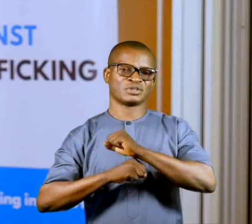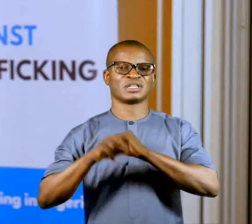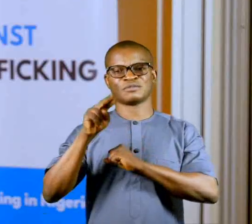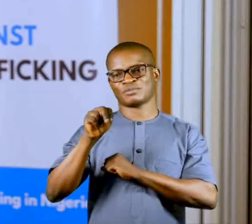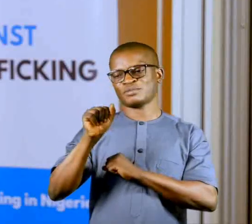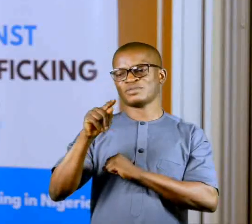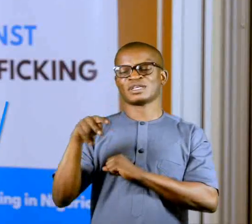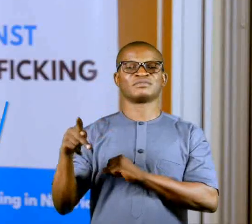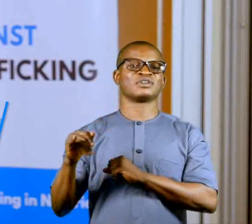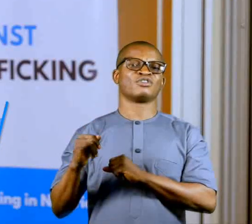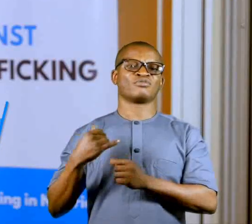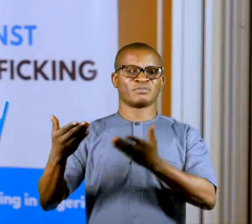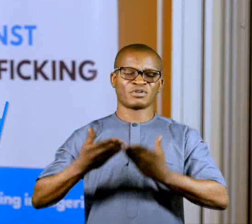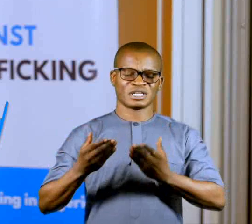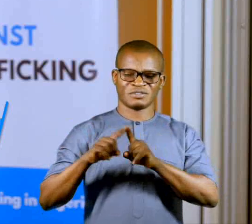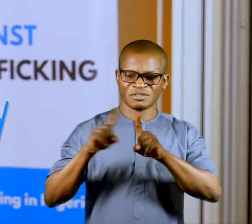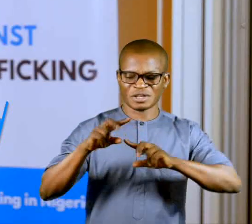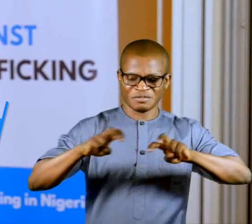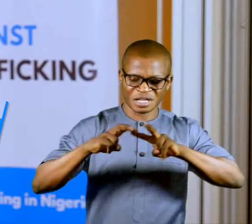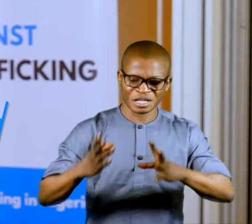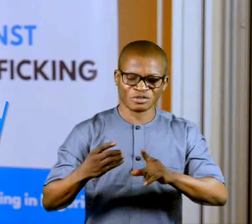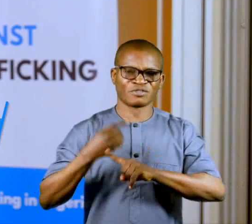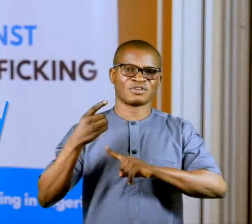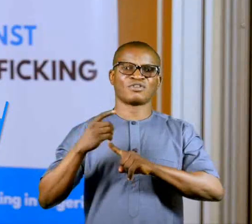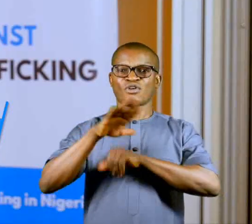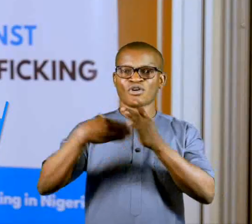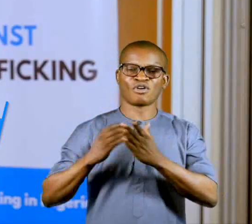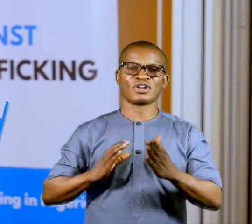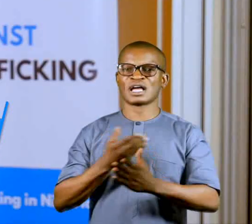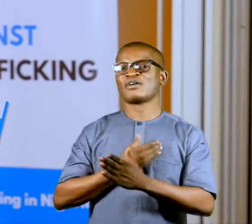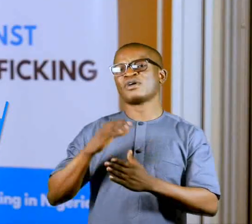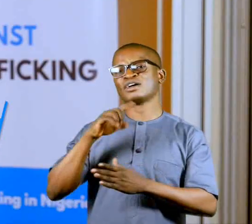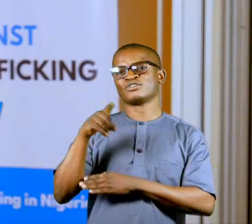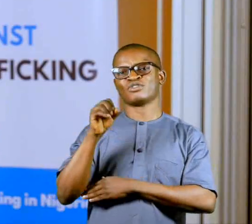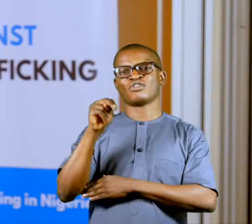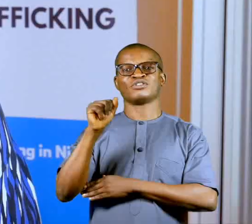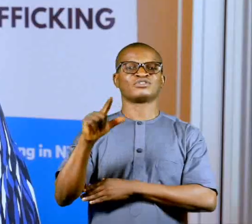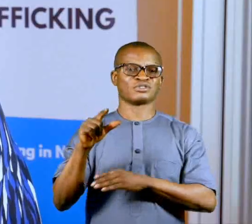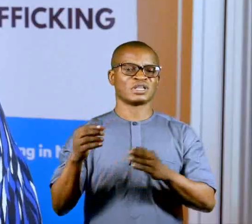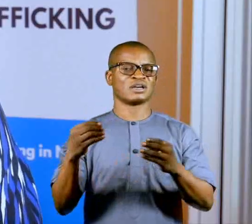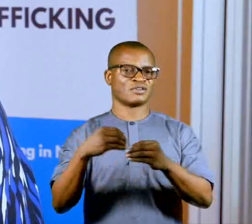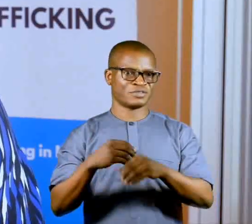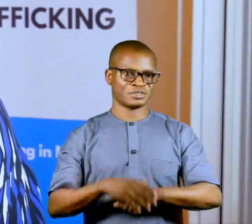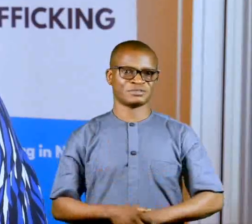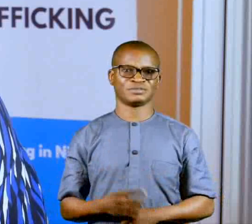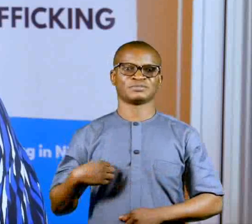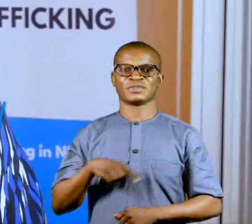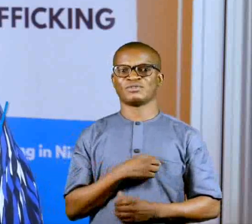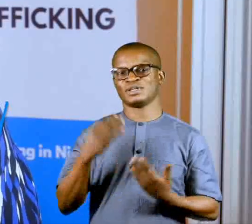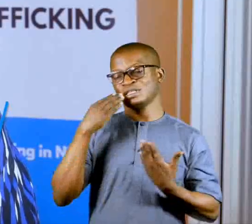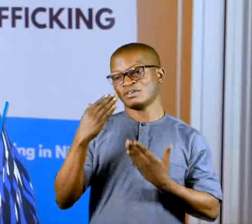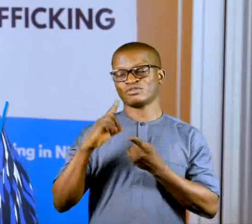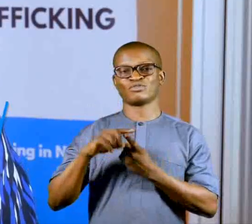We brought in investigators from several places, nine zoner commands and headquarters. We're grateful to the